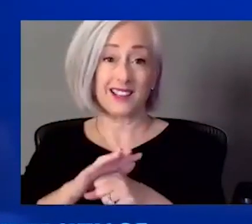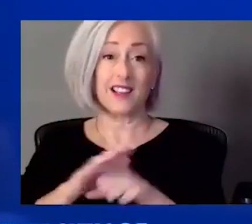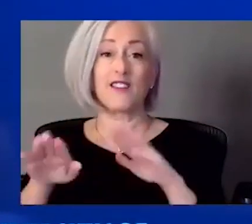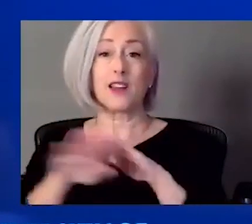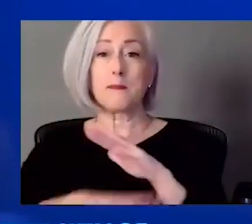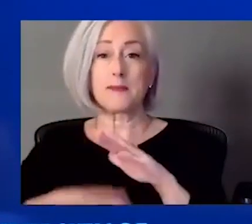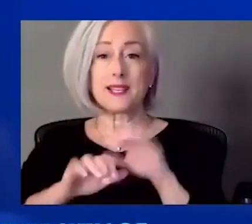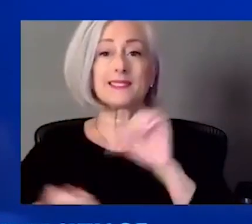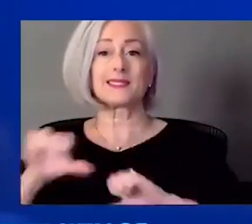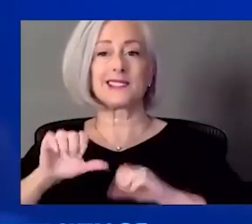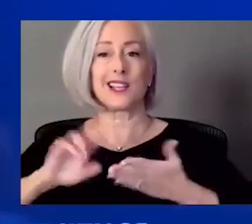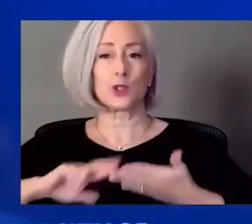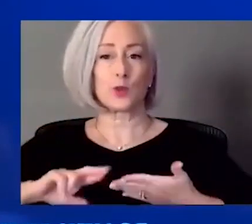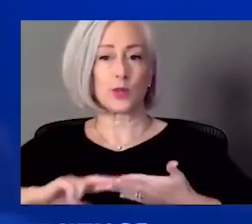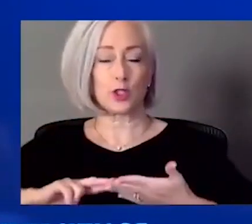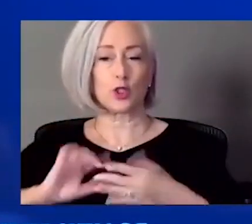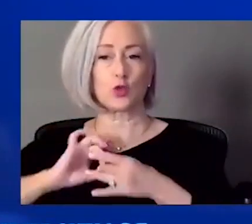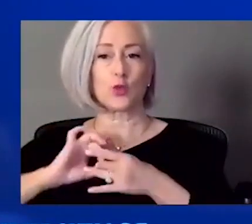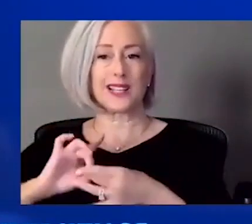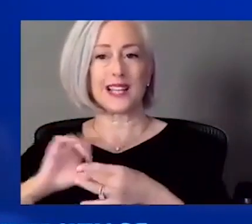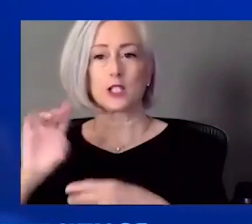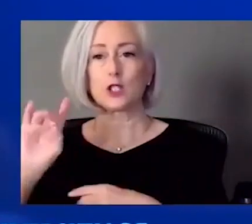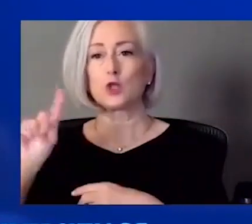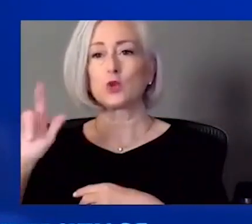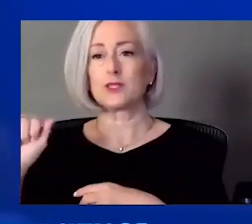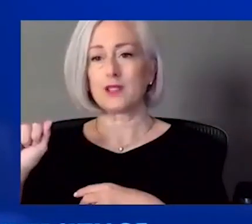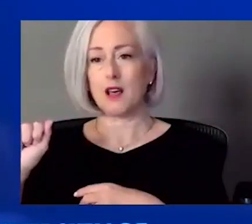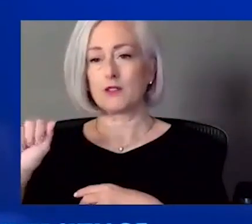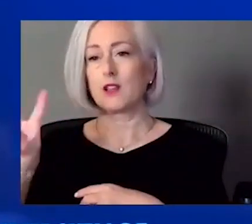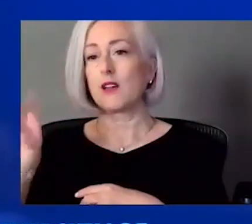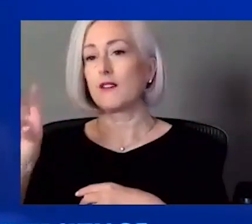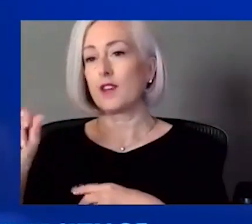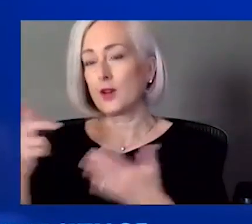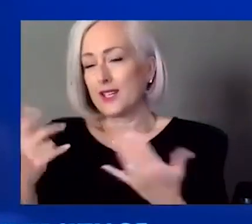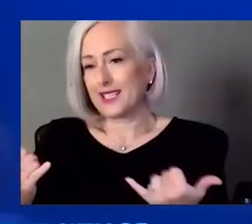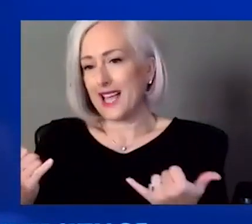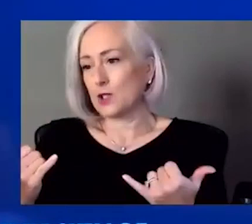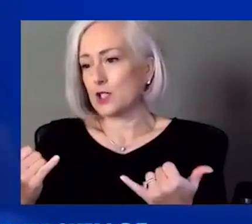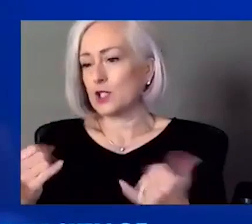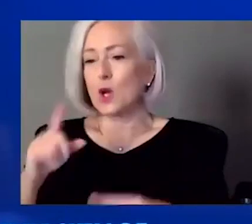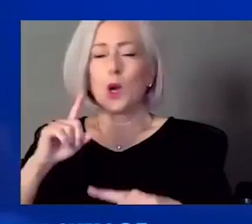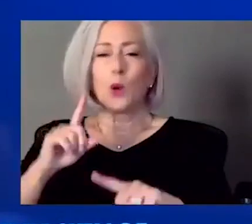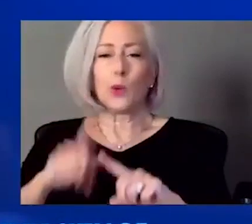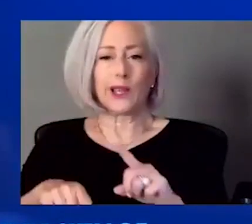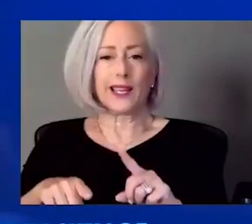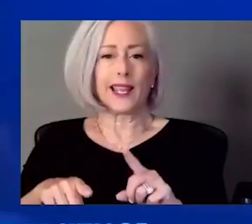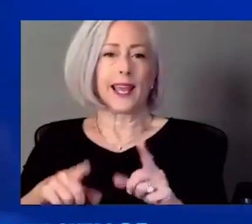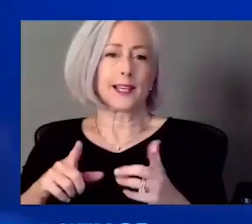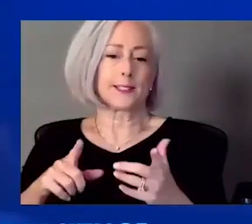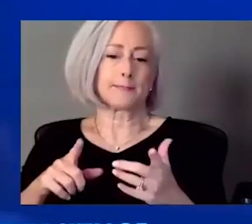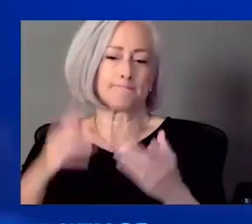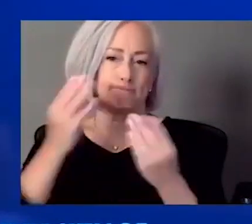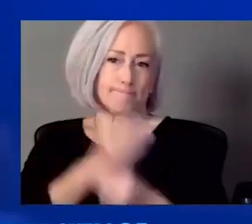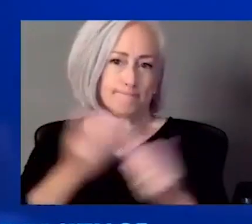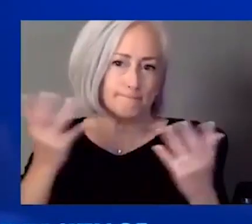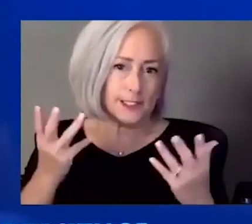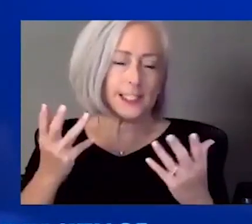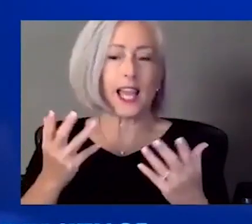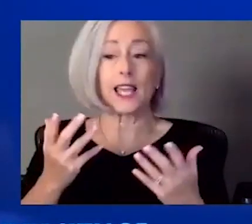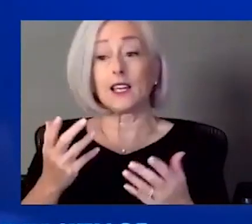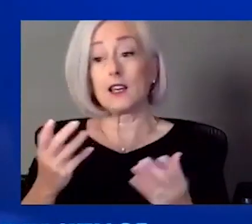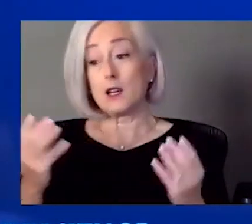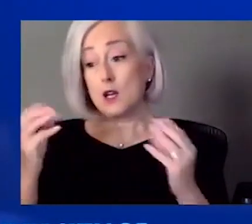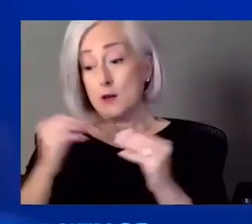known about Delta variant right now. So we can't really speak to, uh, is it more deadly? Does it cause more severe disease?